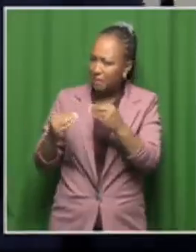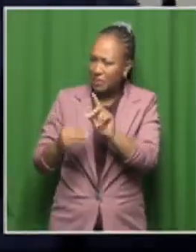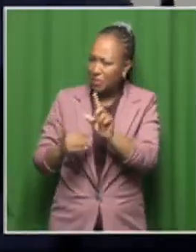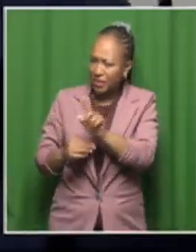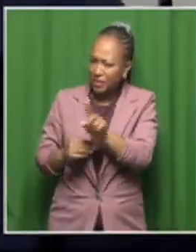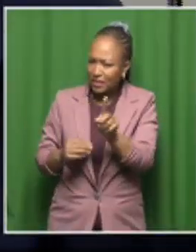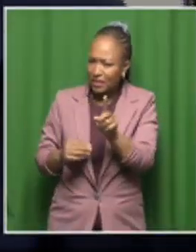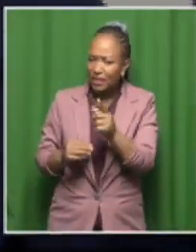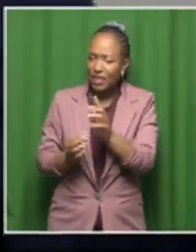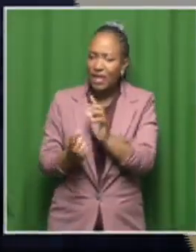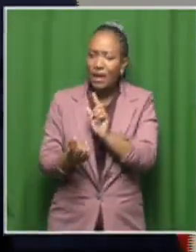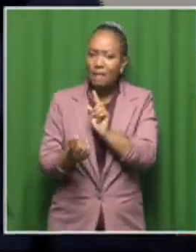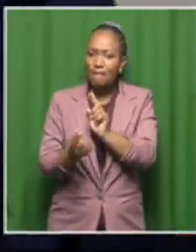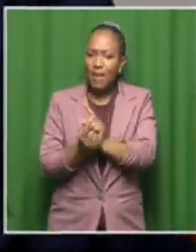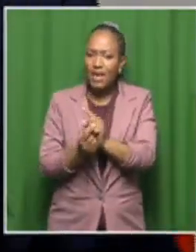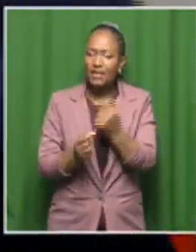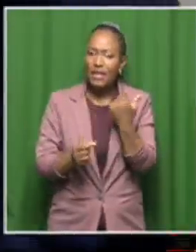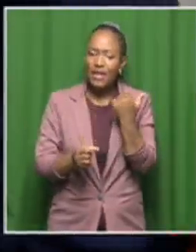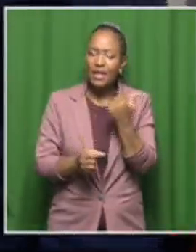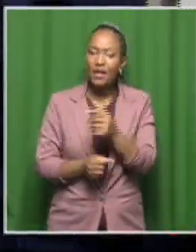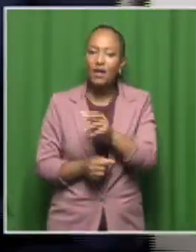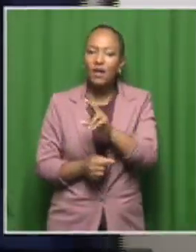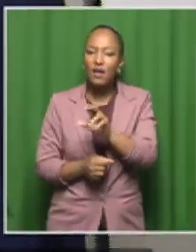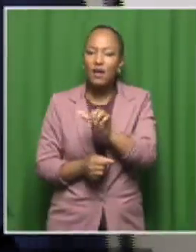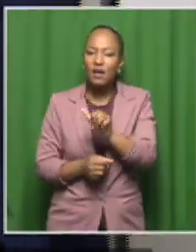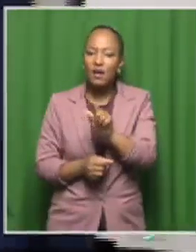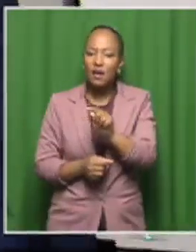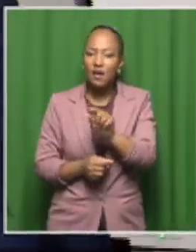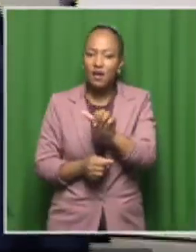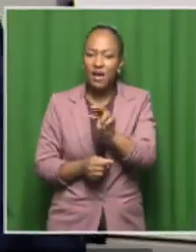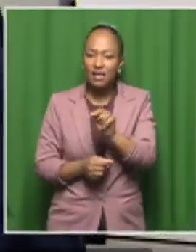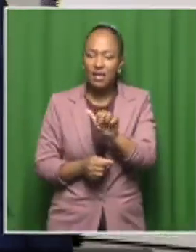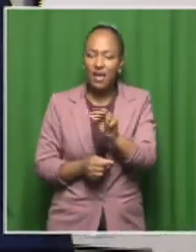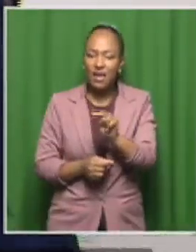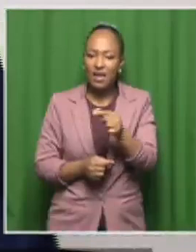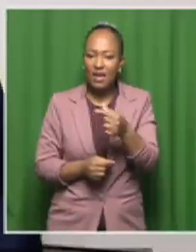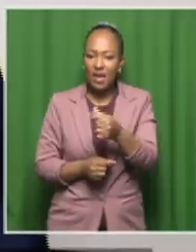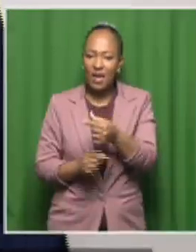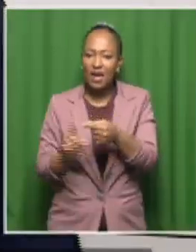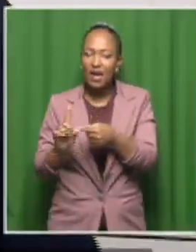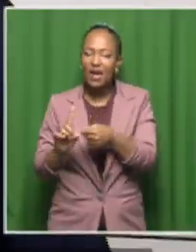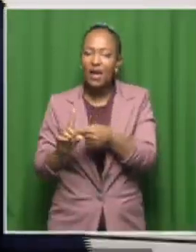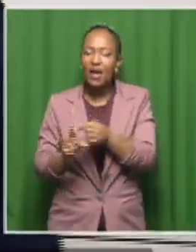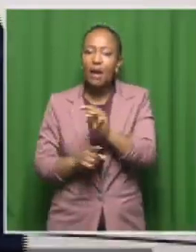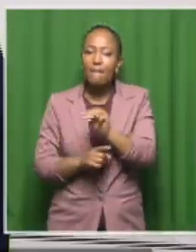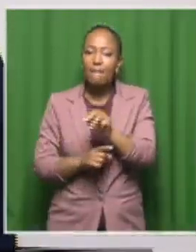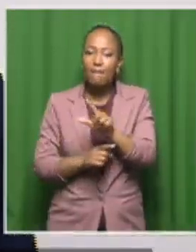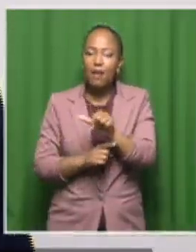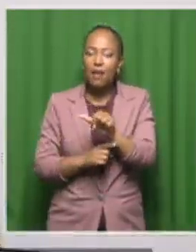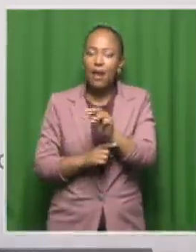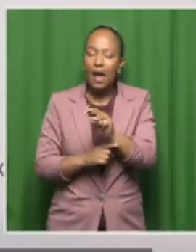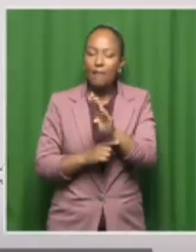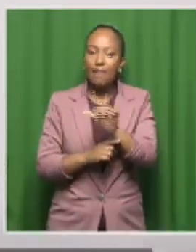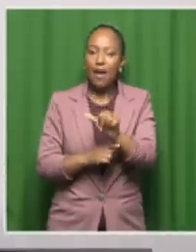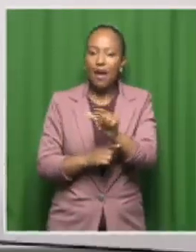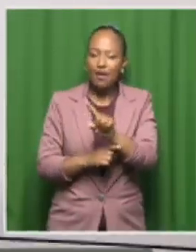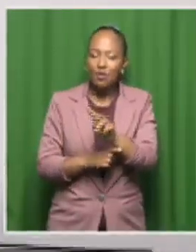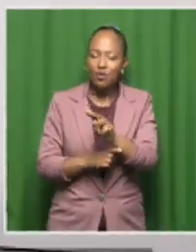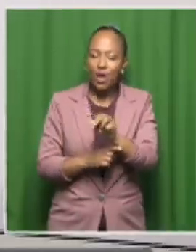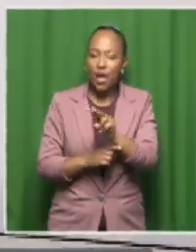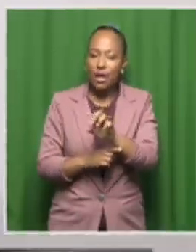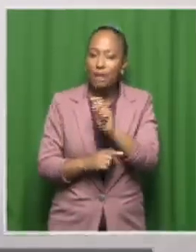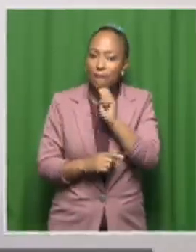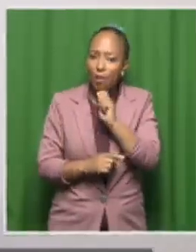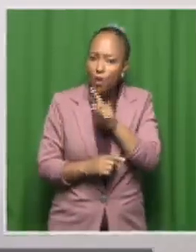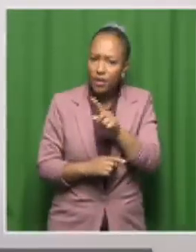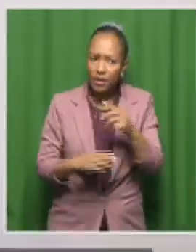I met her earlier, Ratanang Mlaba Zwane, and she's here. Ratanang, good morning. And you're